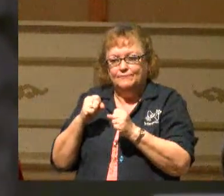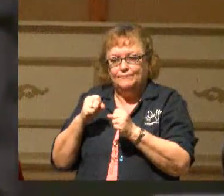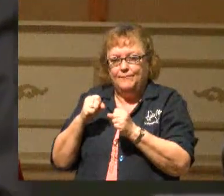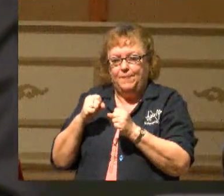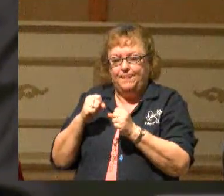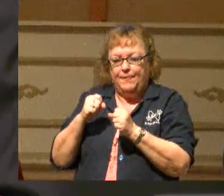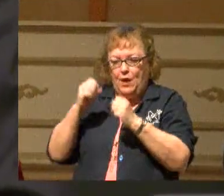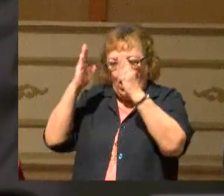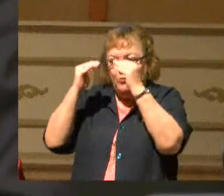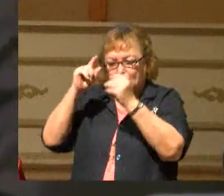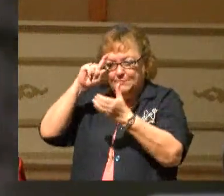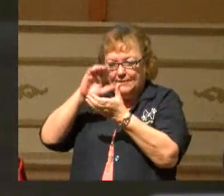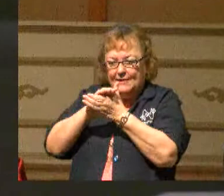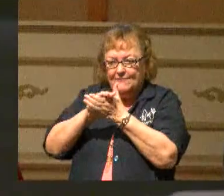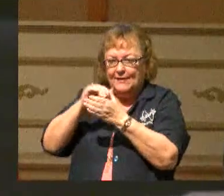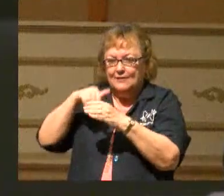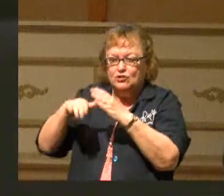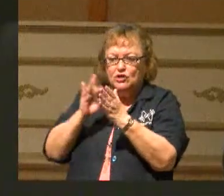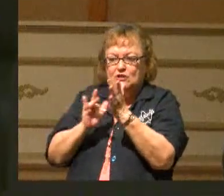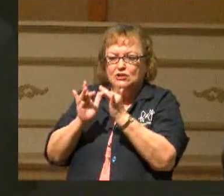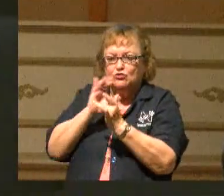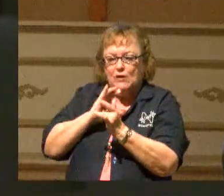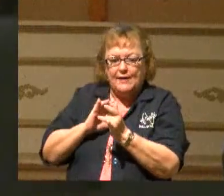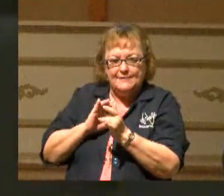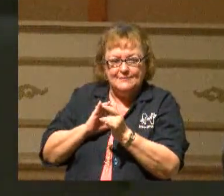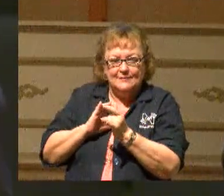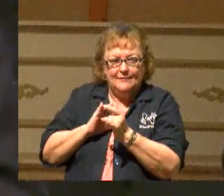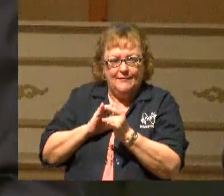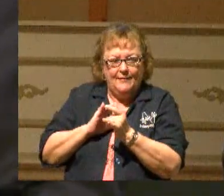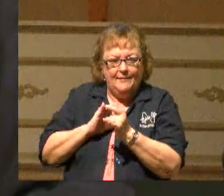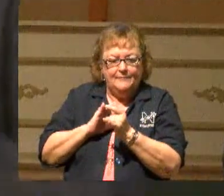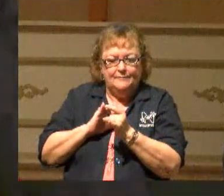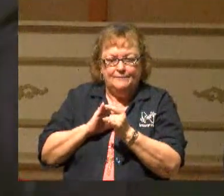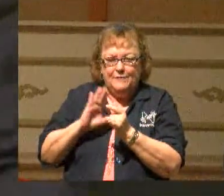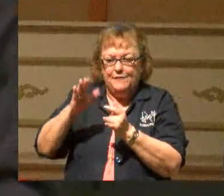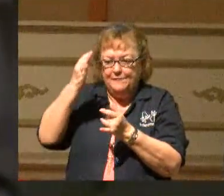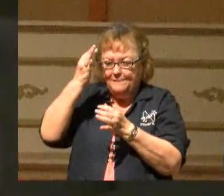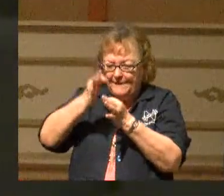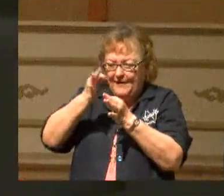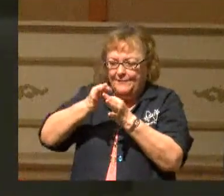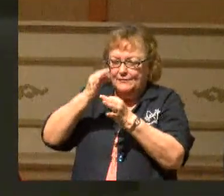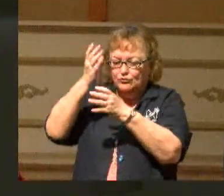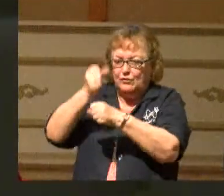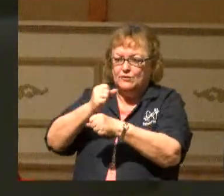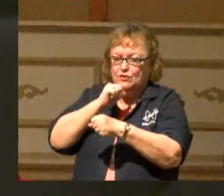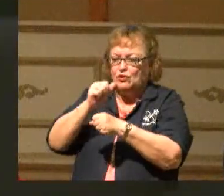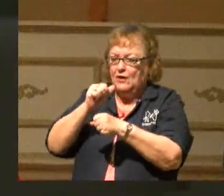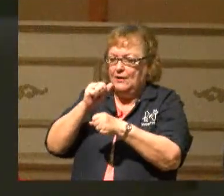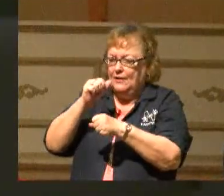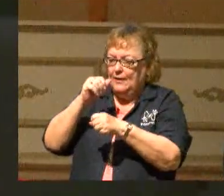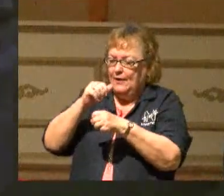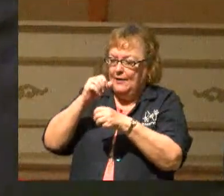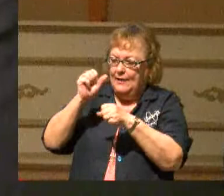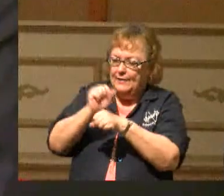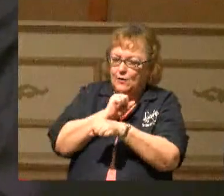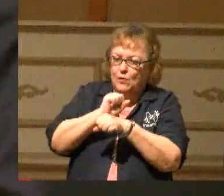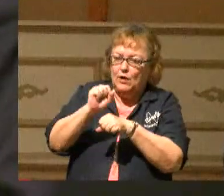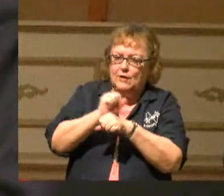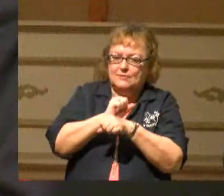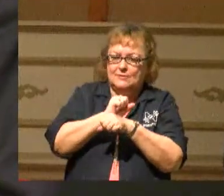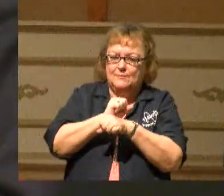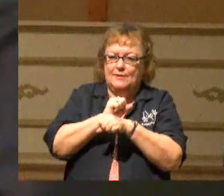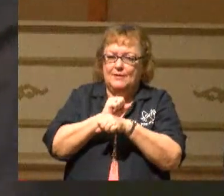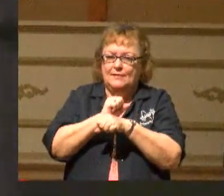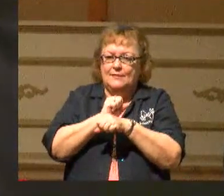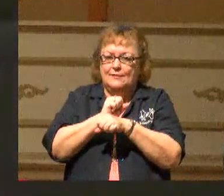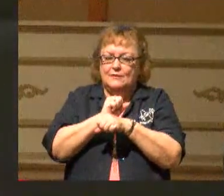Now, she was believing in Jesus Christ. Her faith and trust was not in her works. Her faith and trust was in the shed blood of